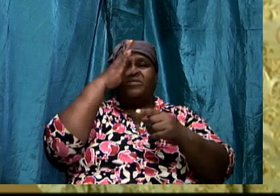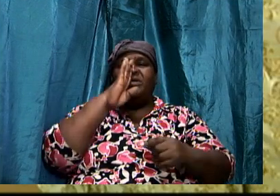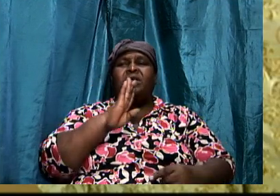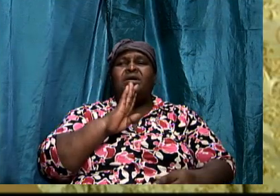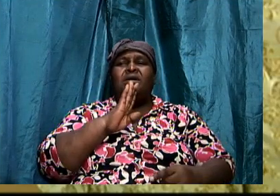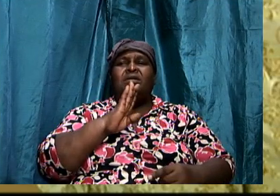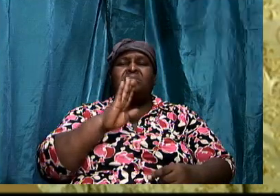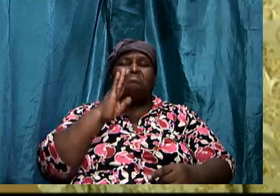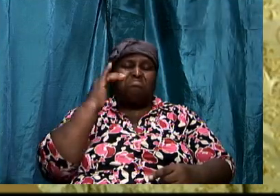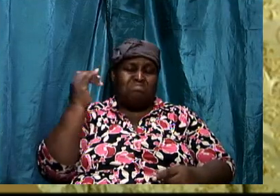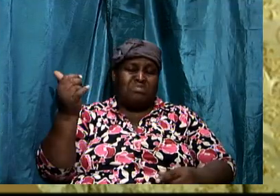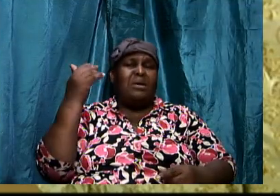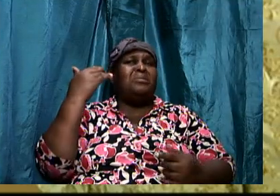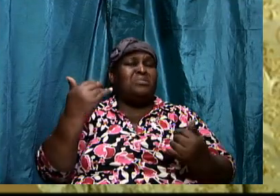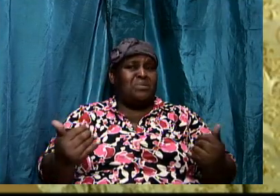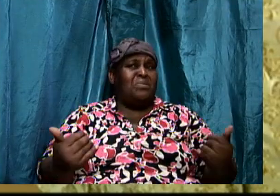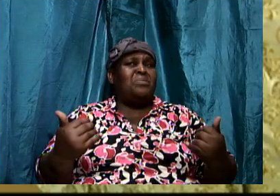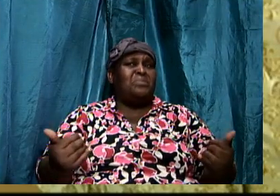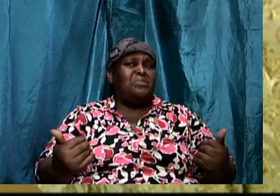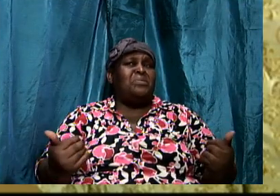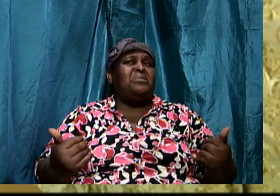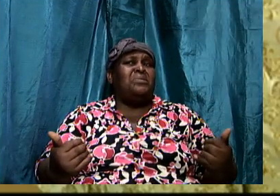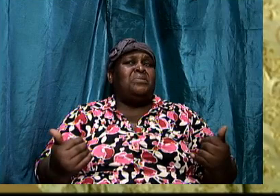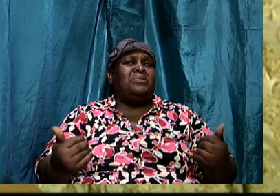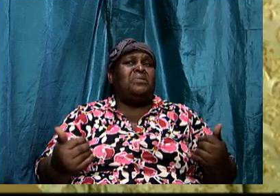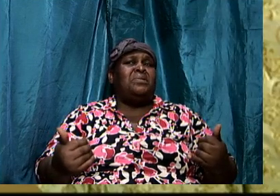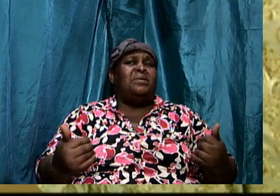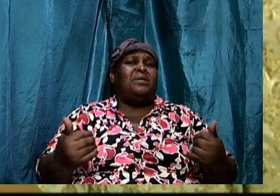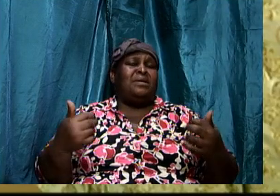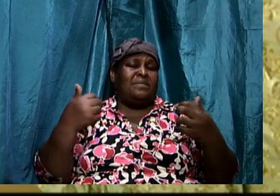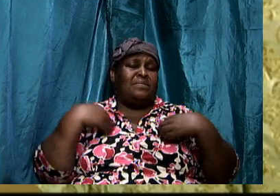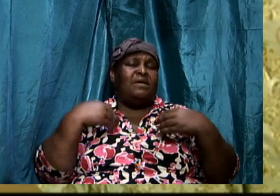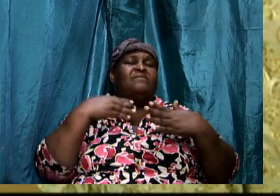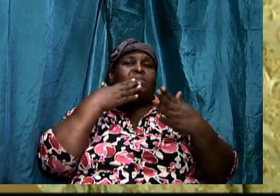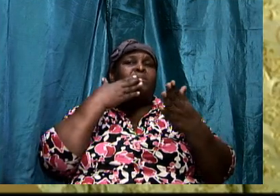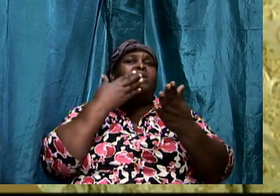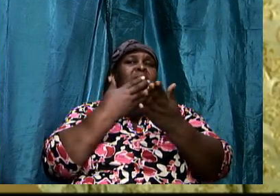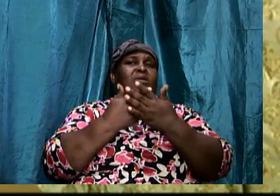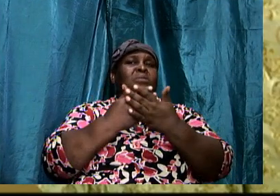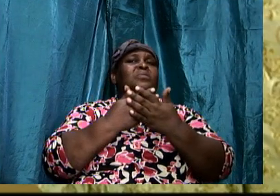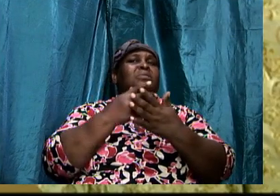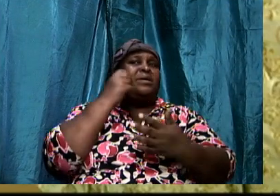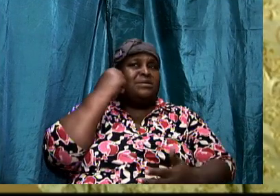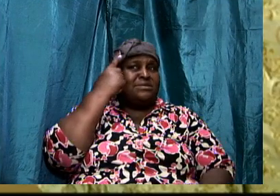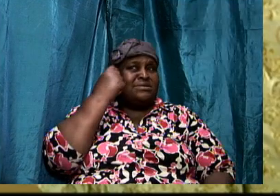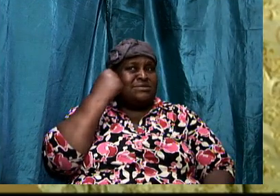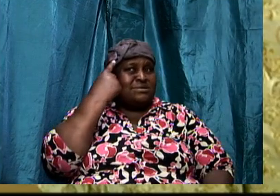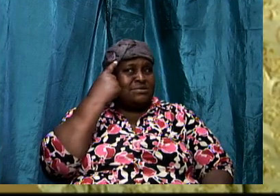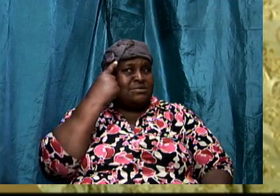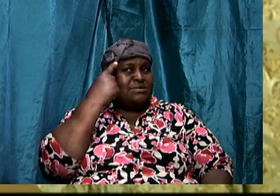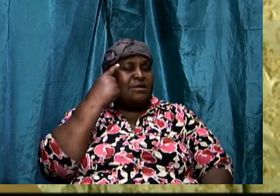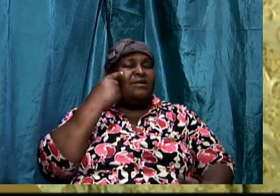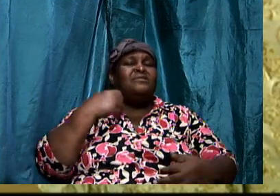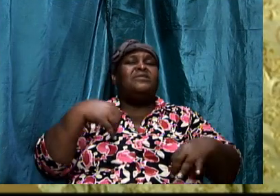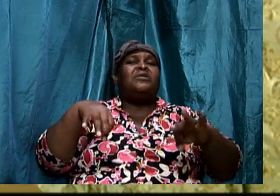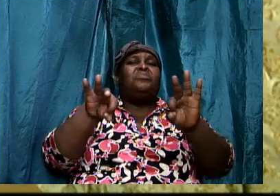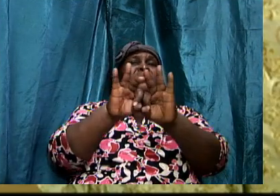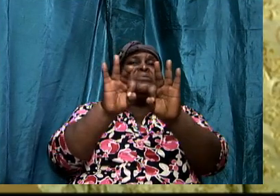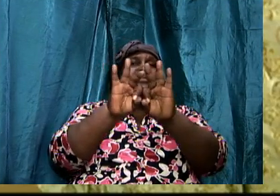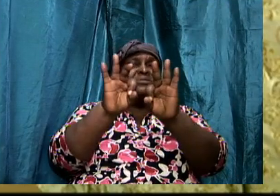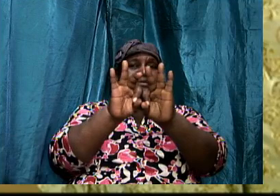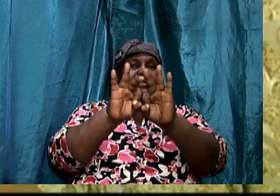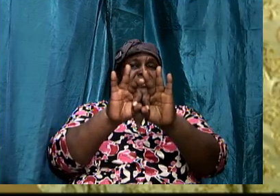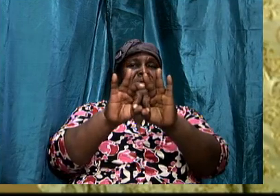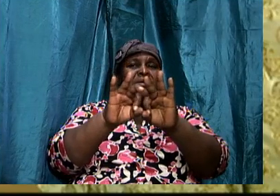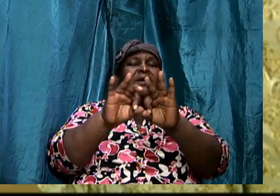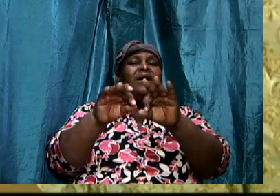we all would have a good feel as to the importance, as to